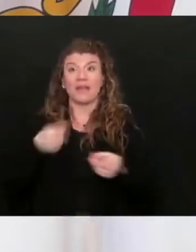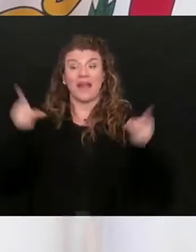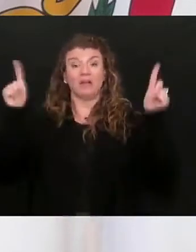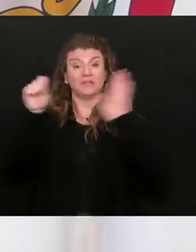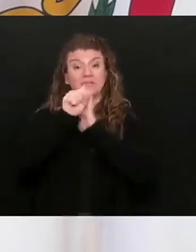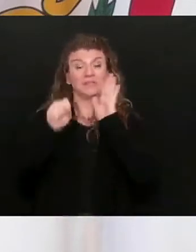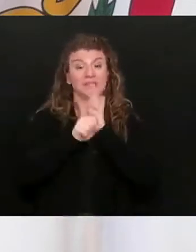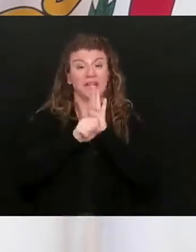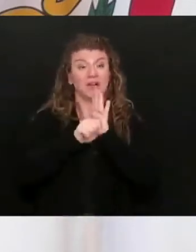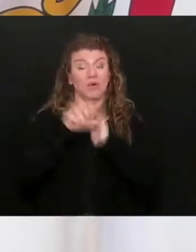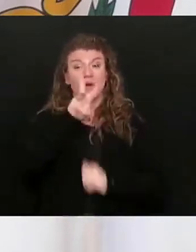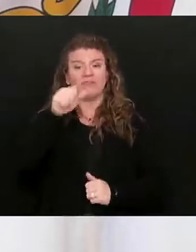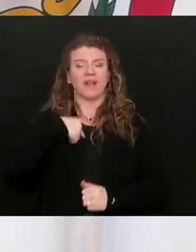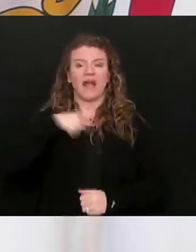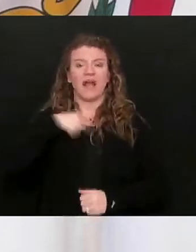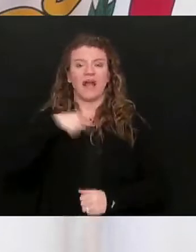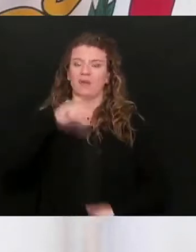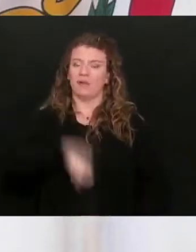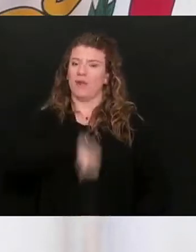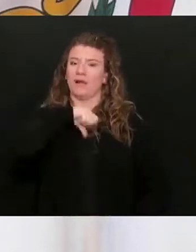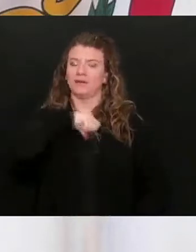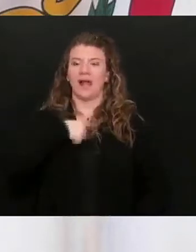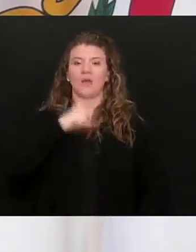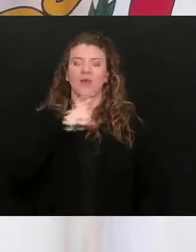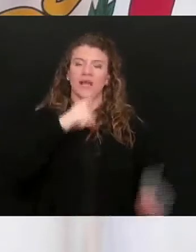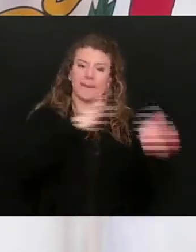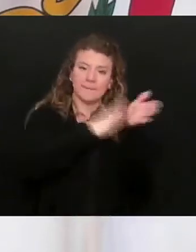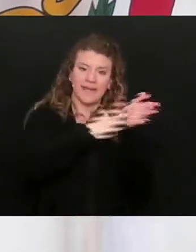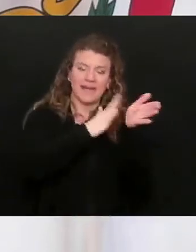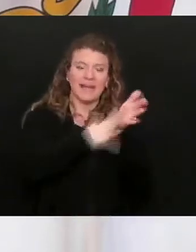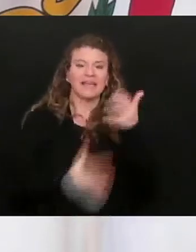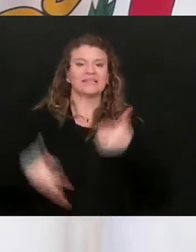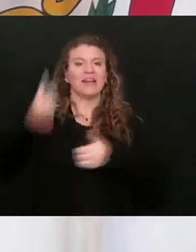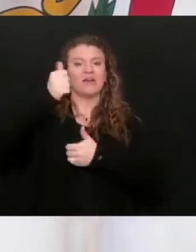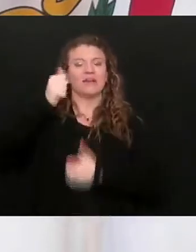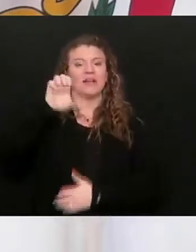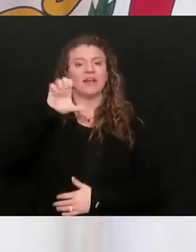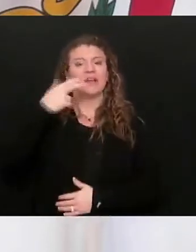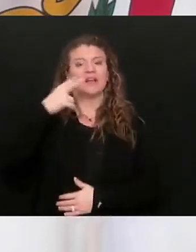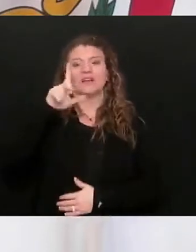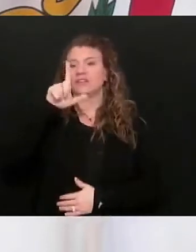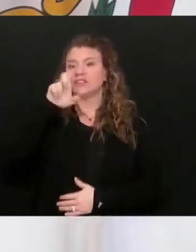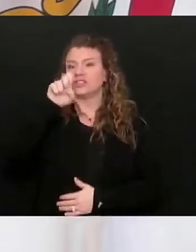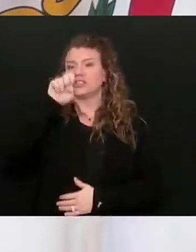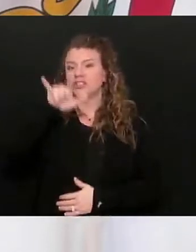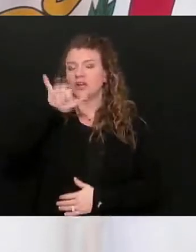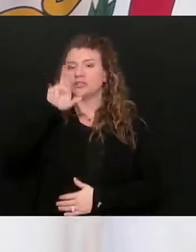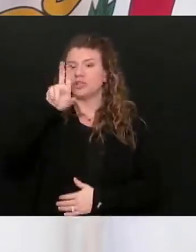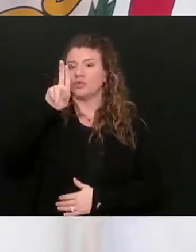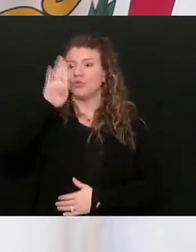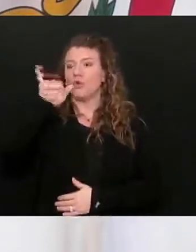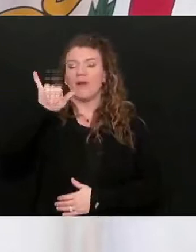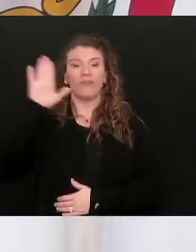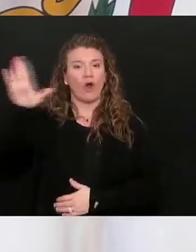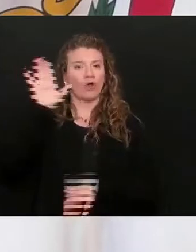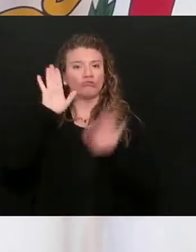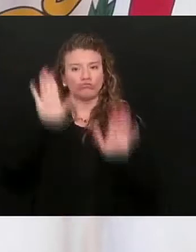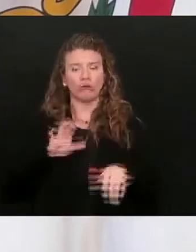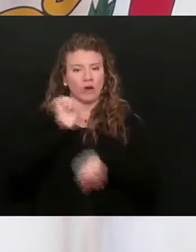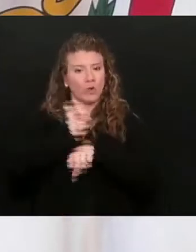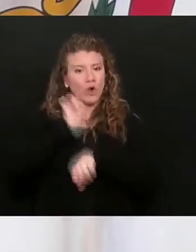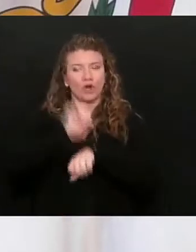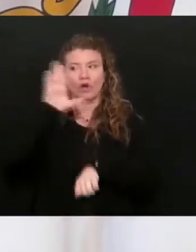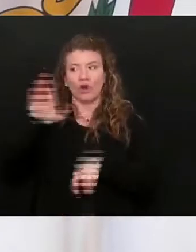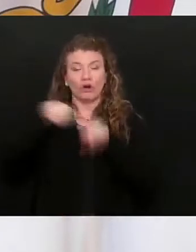Virginia, and I'm really proud of it. I commend Secretary Chelsea Ruby for all the great work she's done and all of her